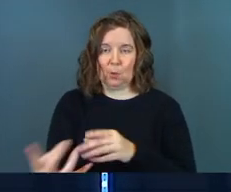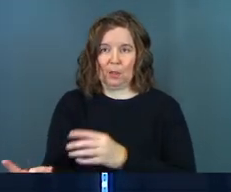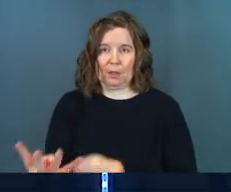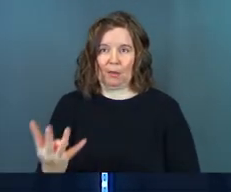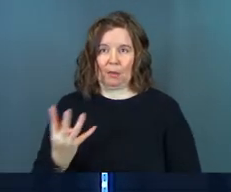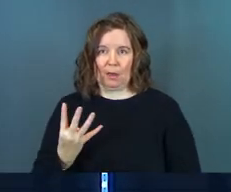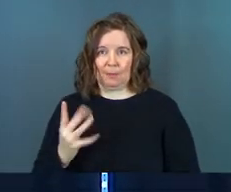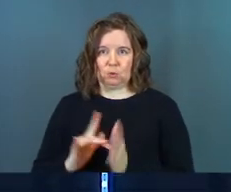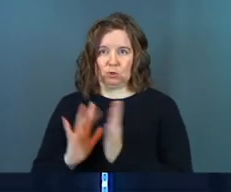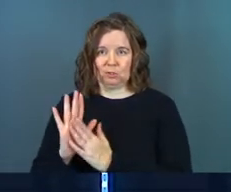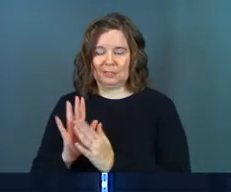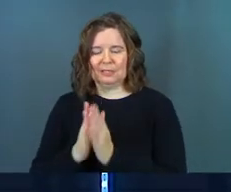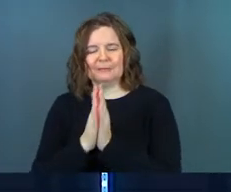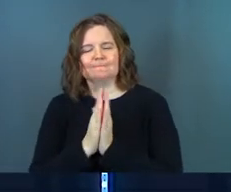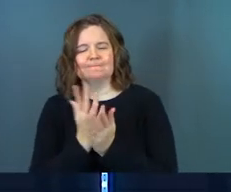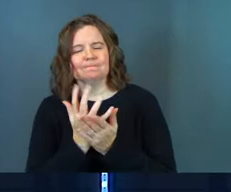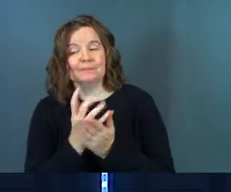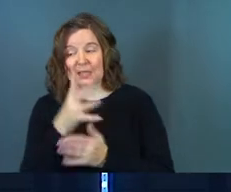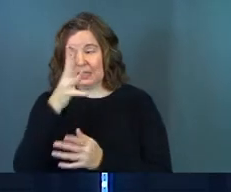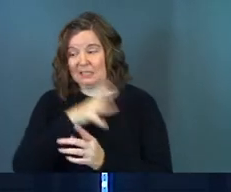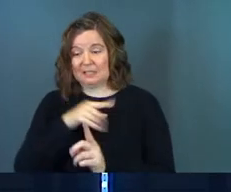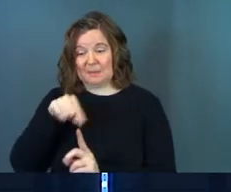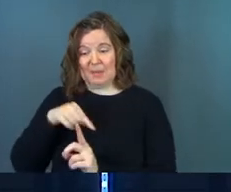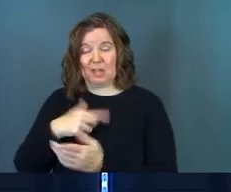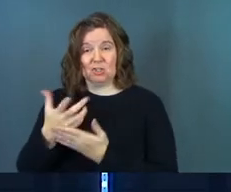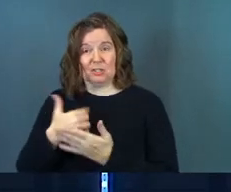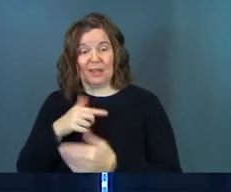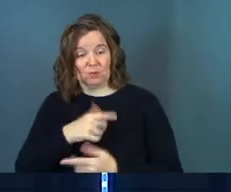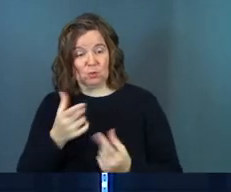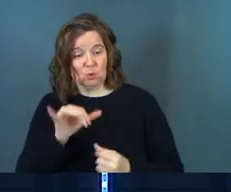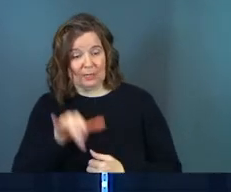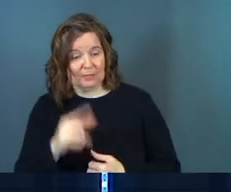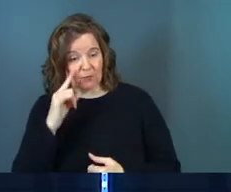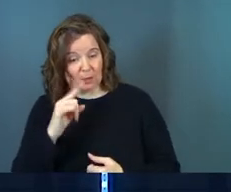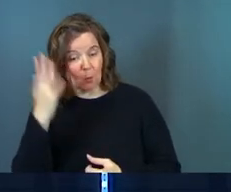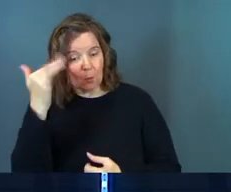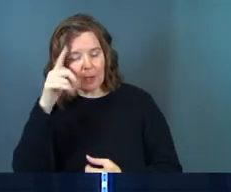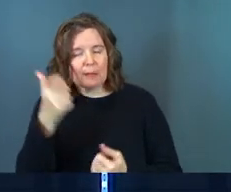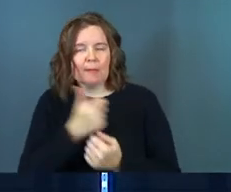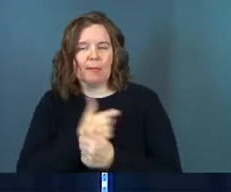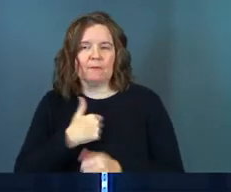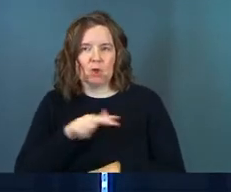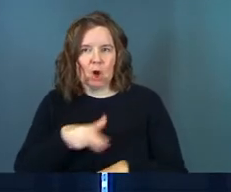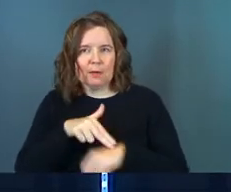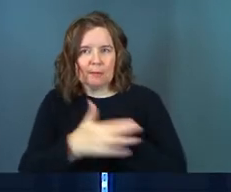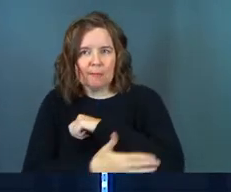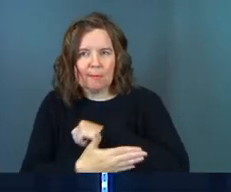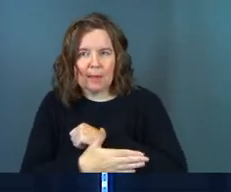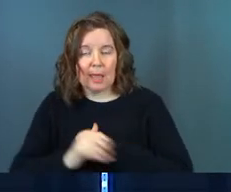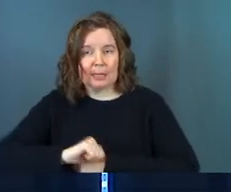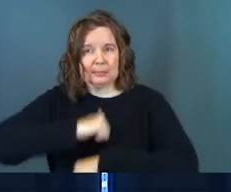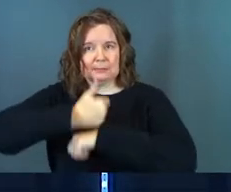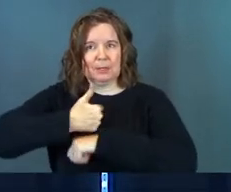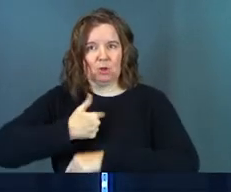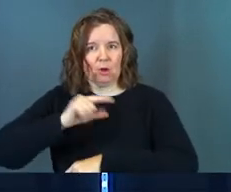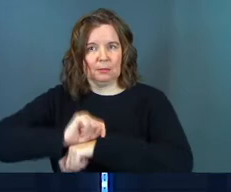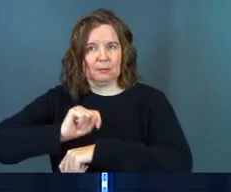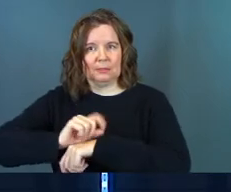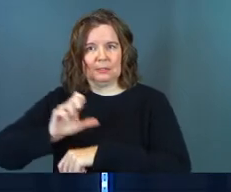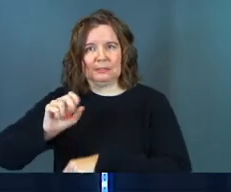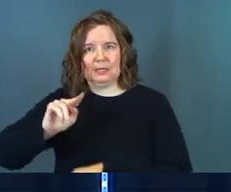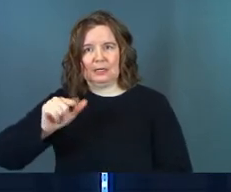Jesus, they pleaded earnestly with him, this man deserves to have you do this. Because he loves our nation and has built our synagogue.